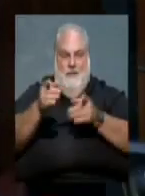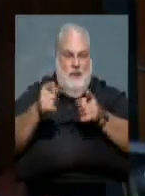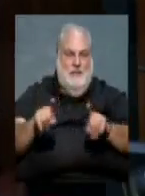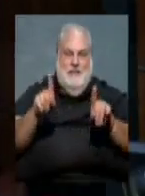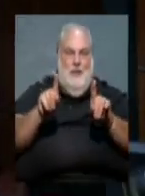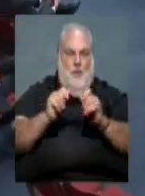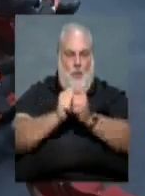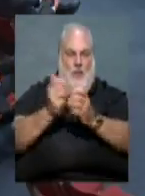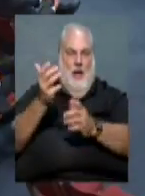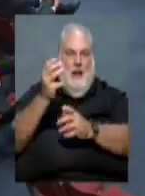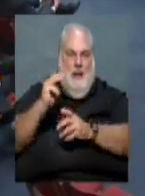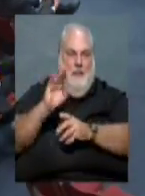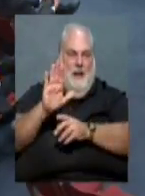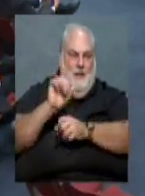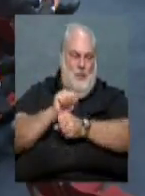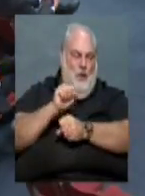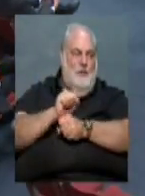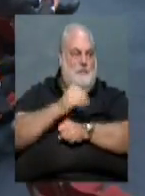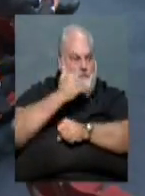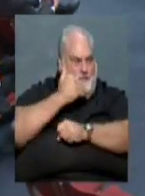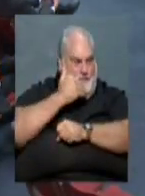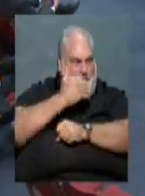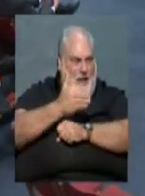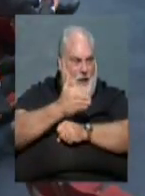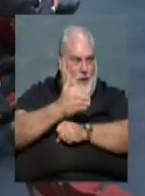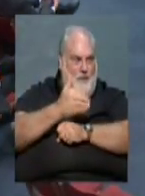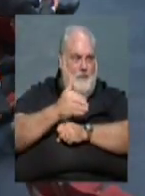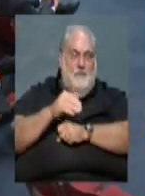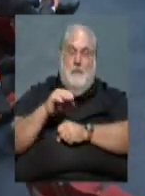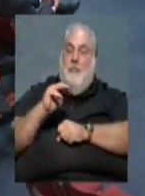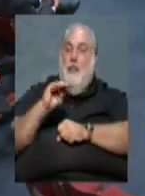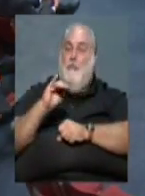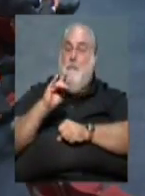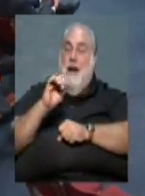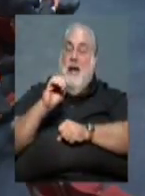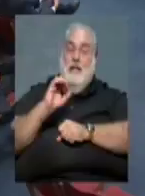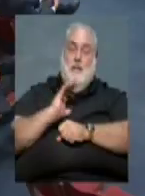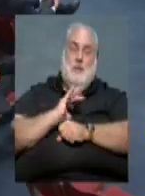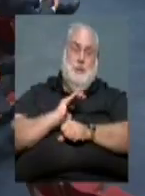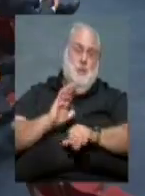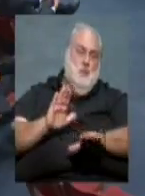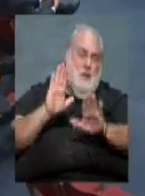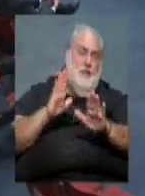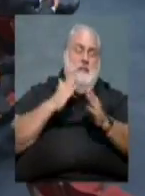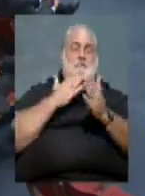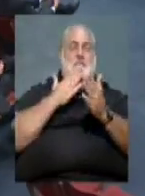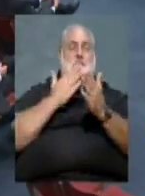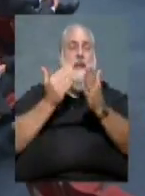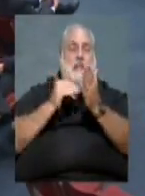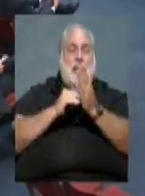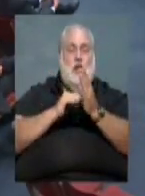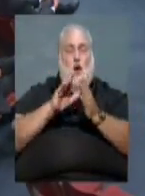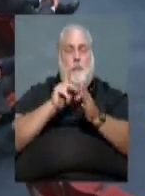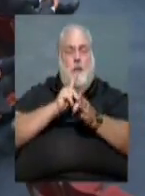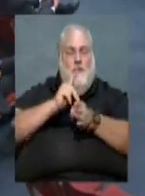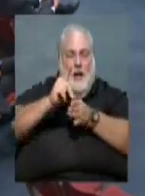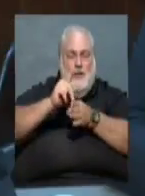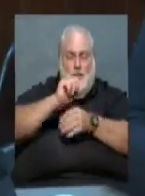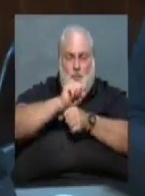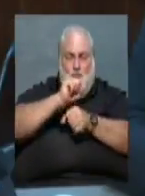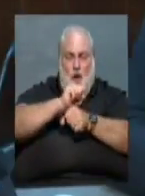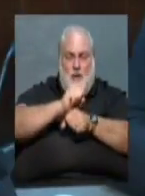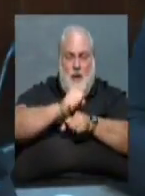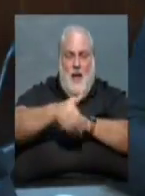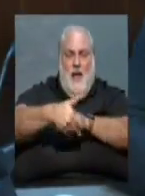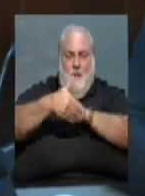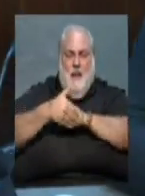him. So, thank you. Thanks. Mike, it's a wonderful amenity. Thank you for your professionalism and bringing